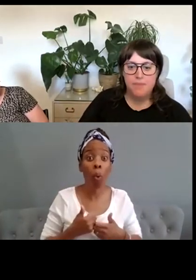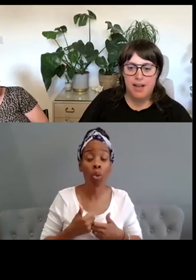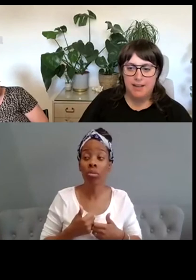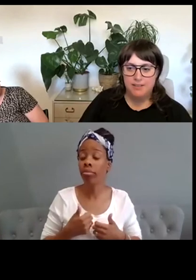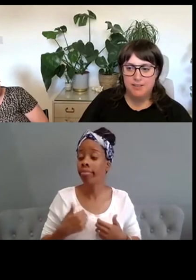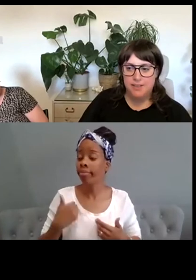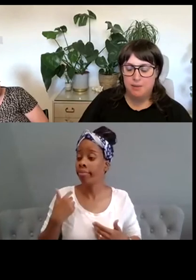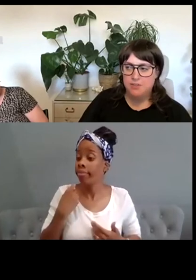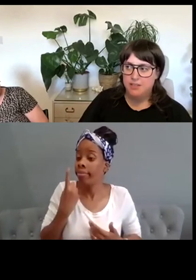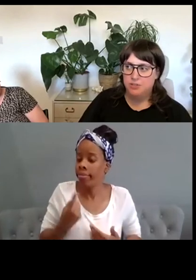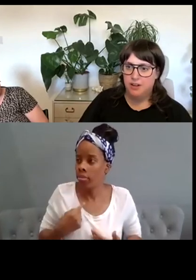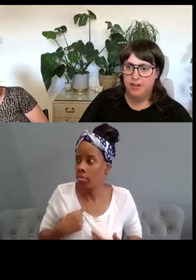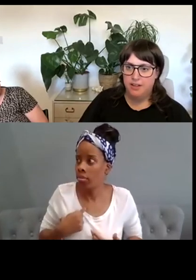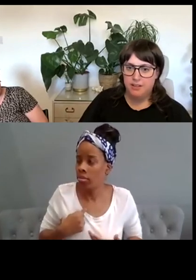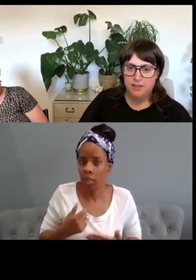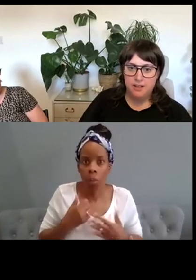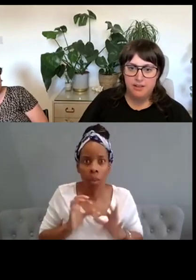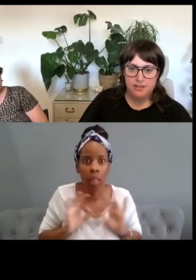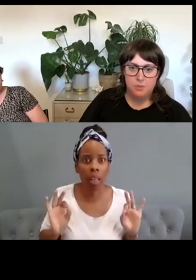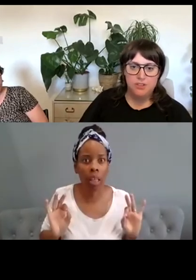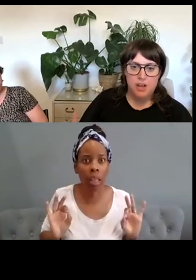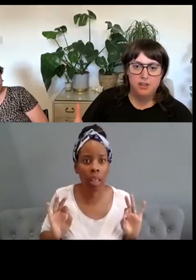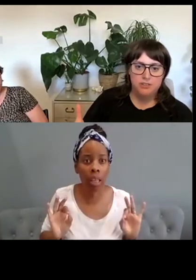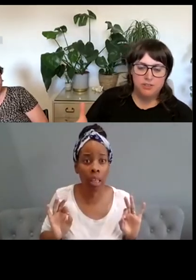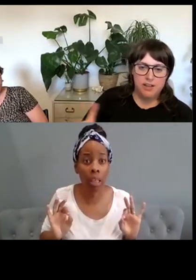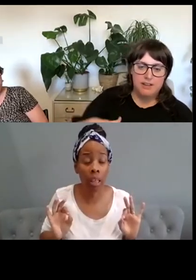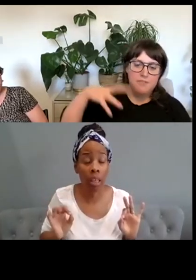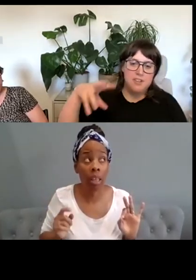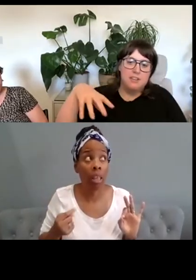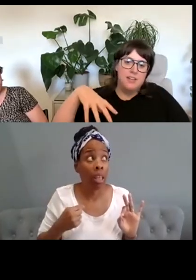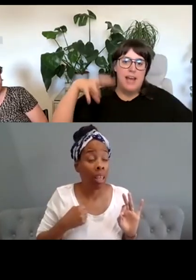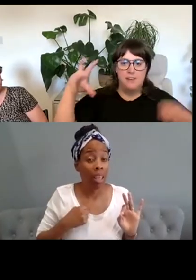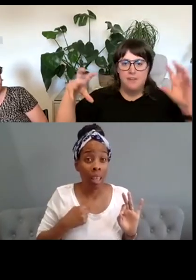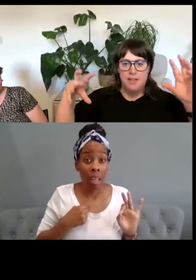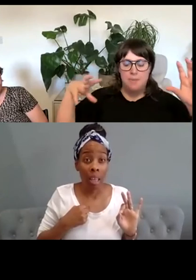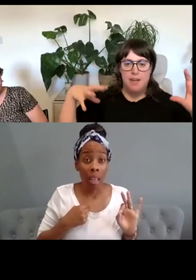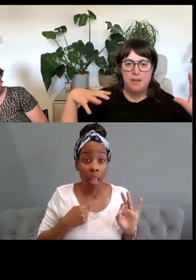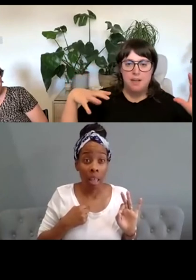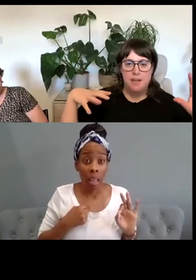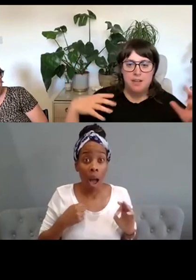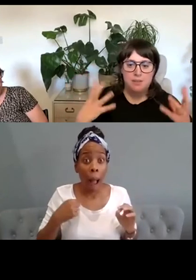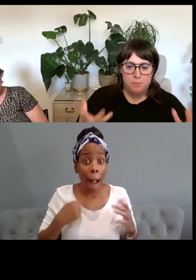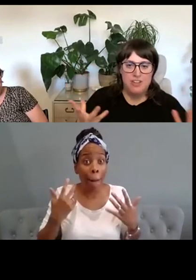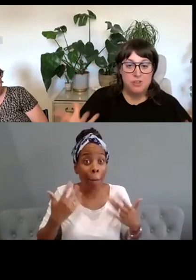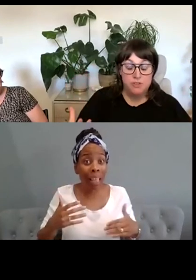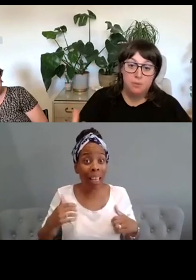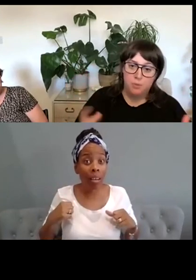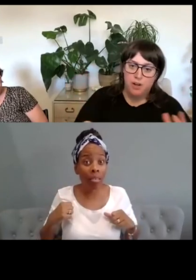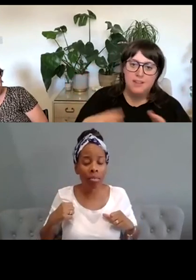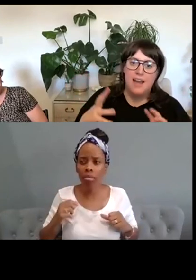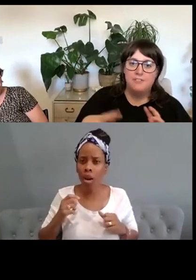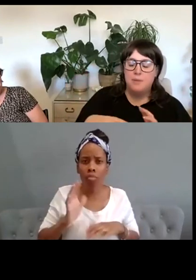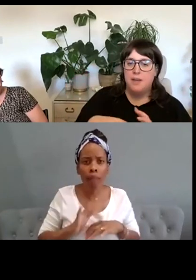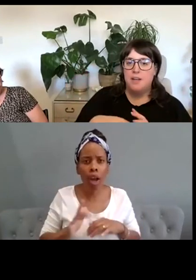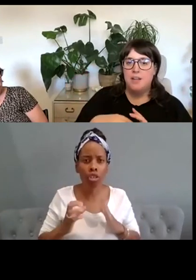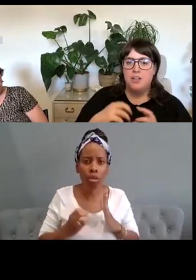and it was literally like someone had turned everything i'd carefully been professional development wise